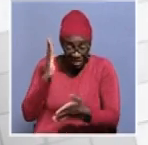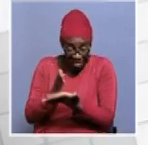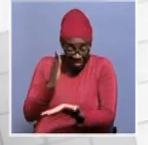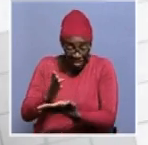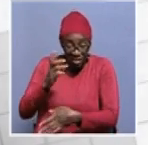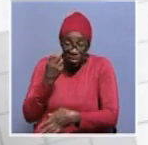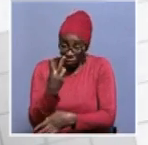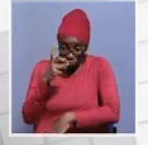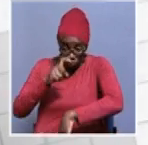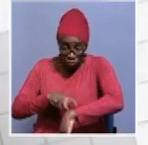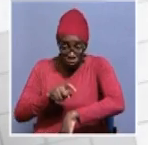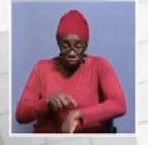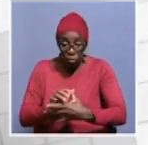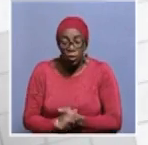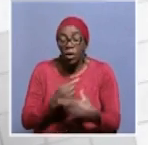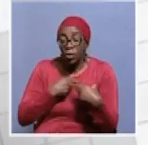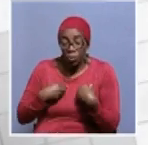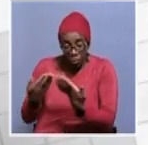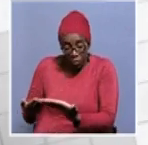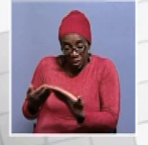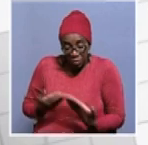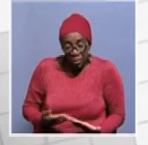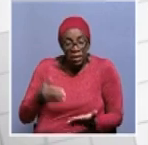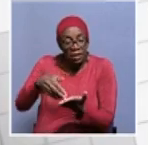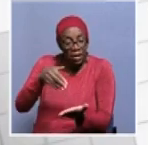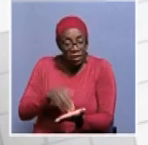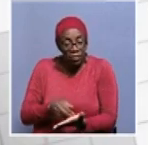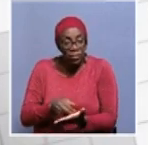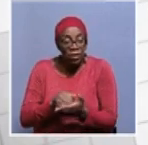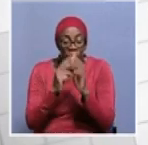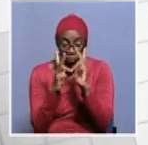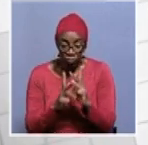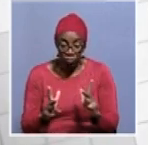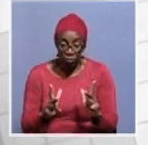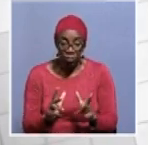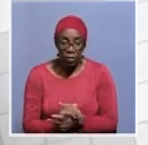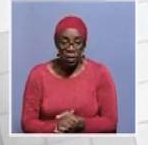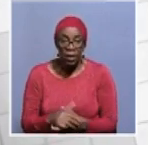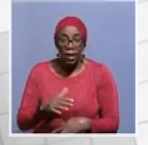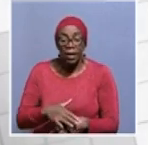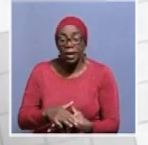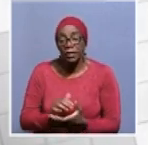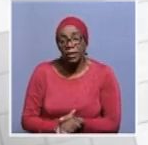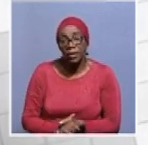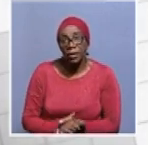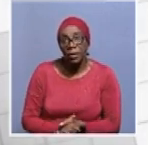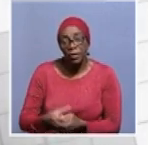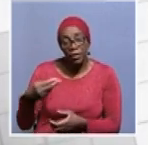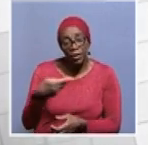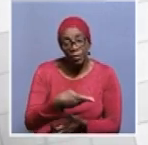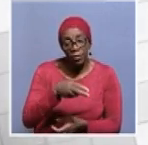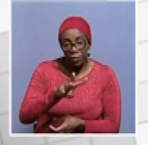expect the arrival of moon and uh it will take place at the director